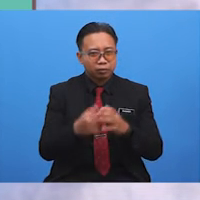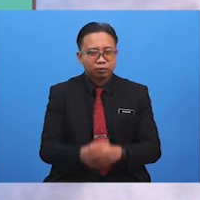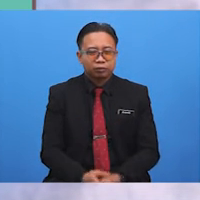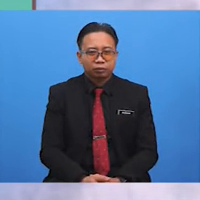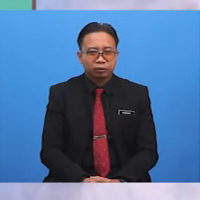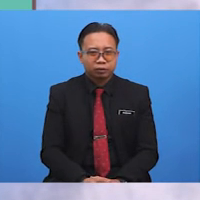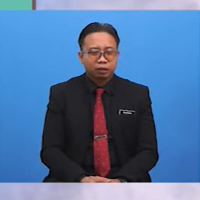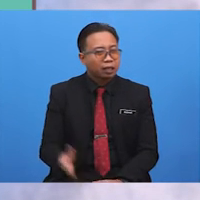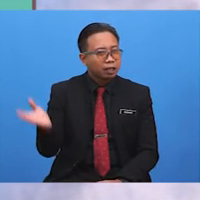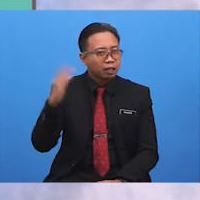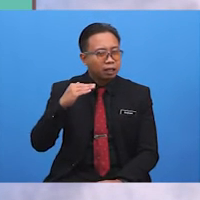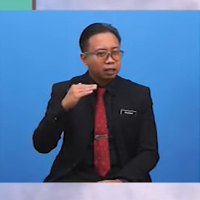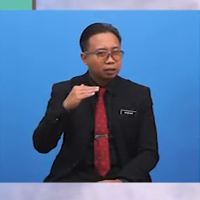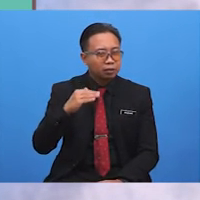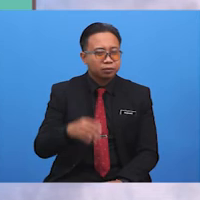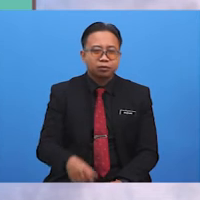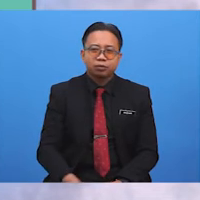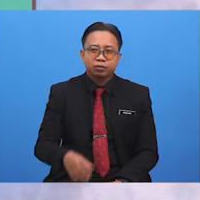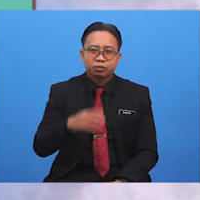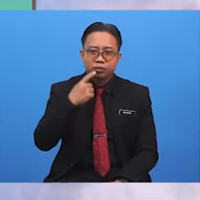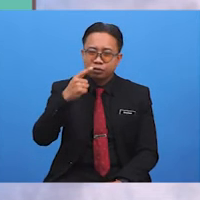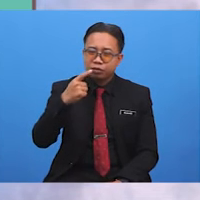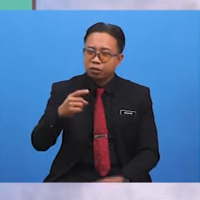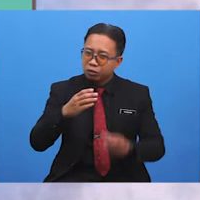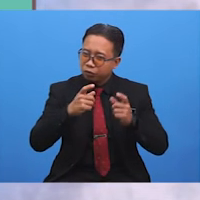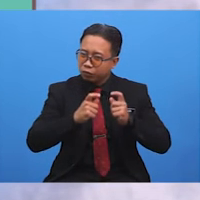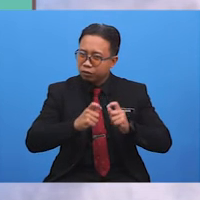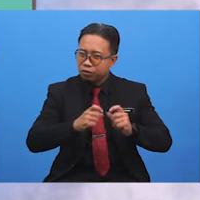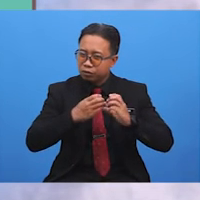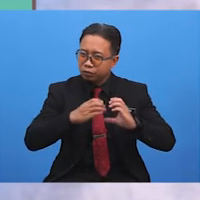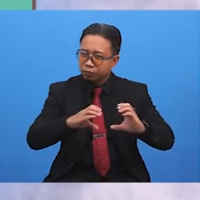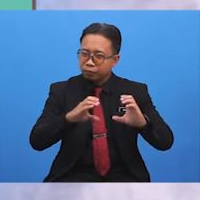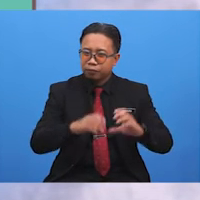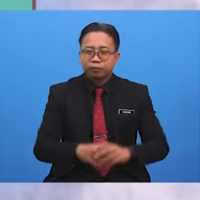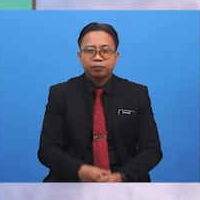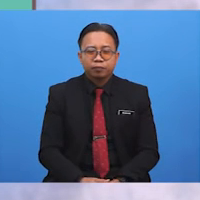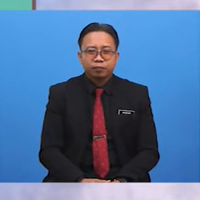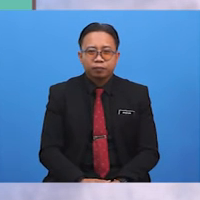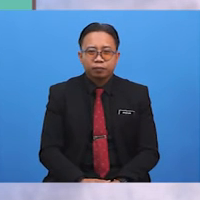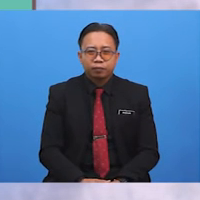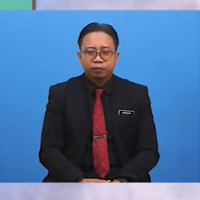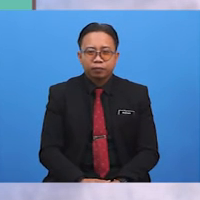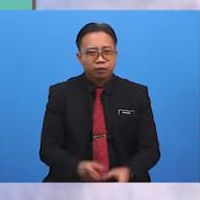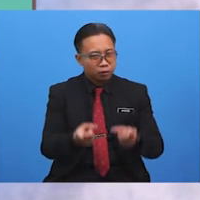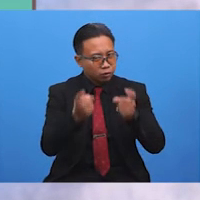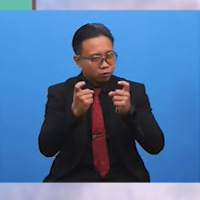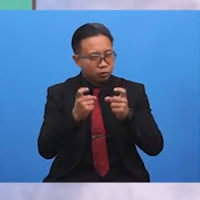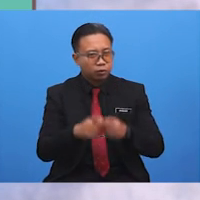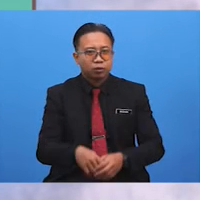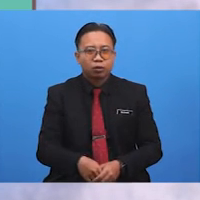Now let us say this faster Are you ready? We will say this together